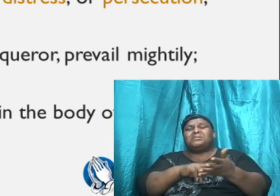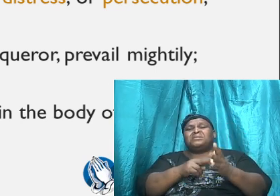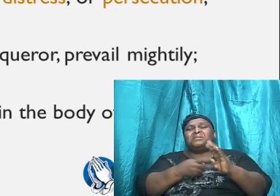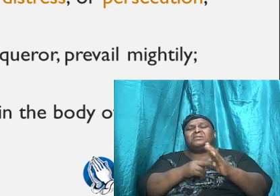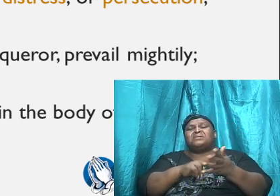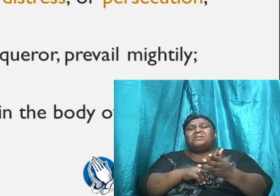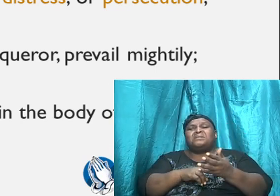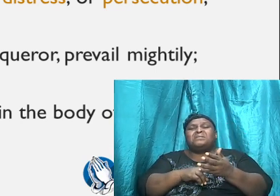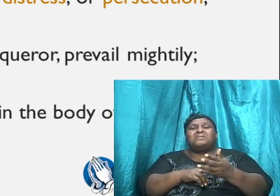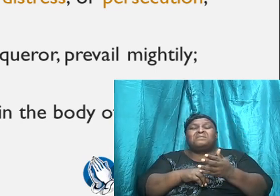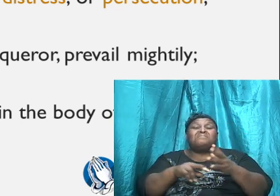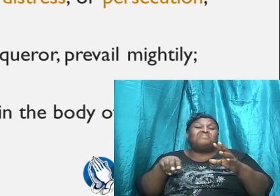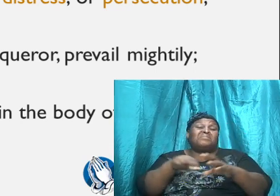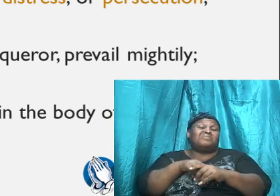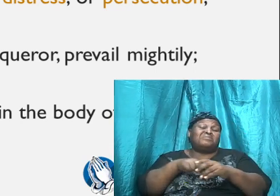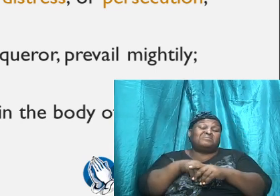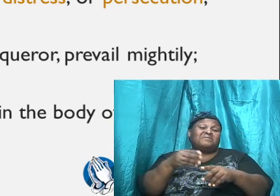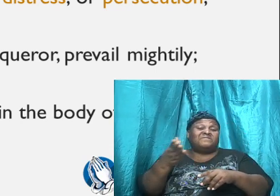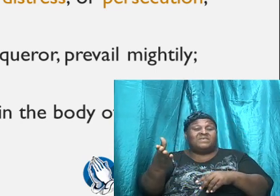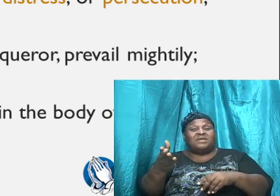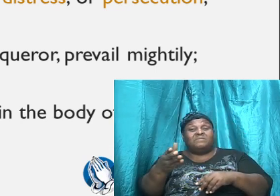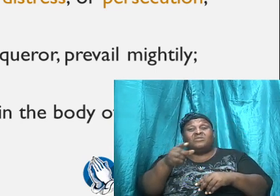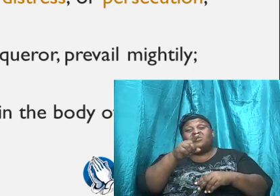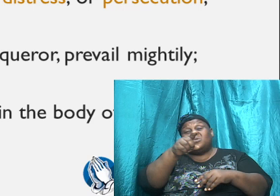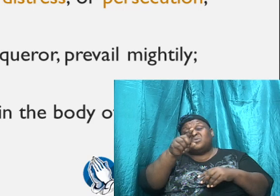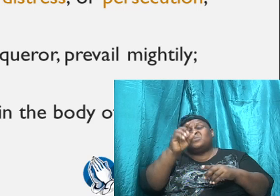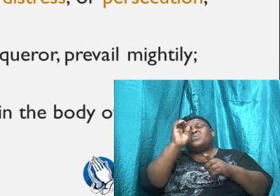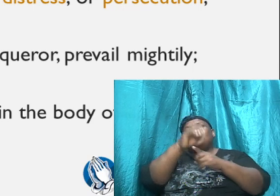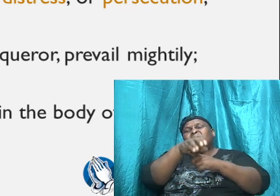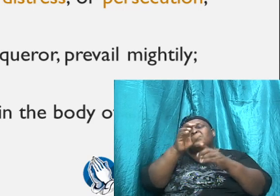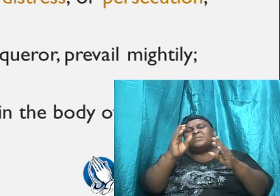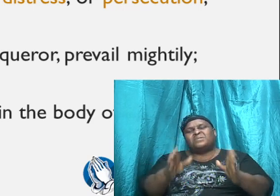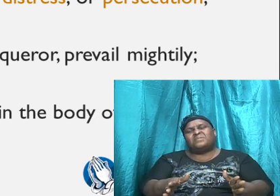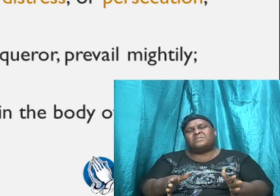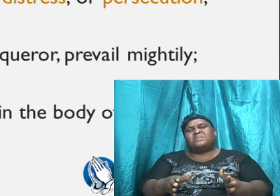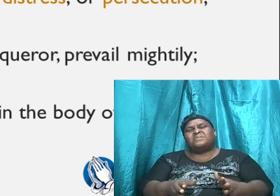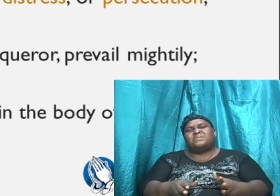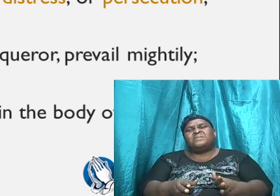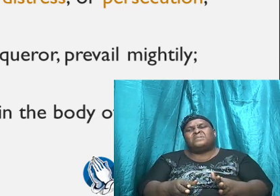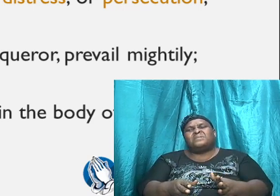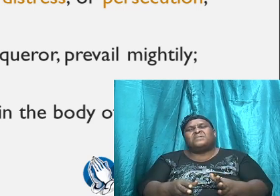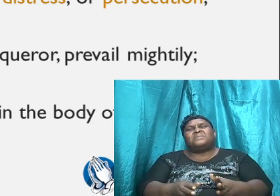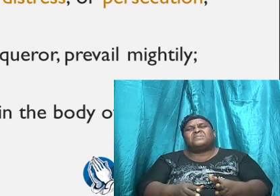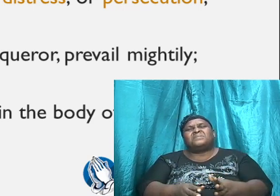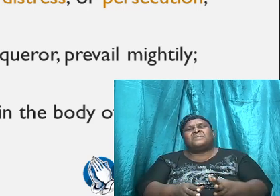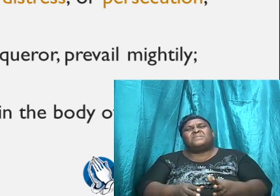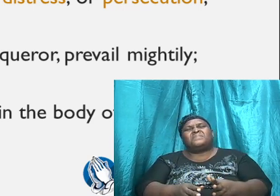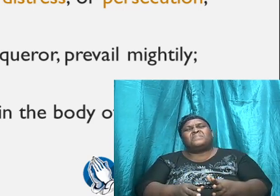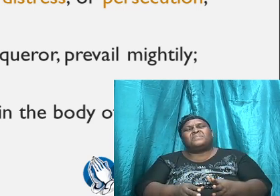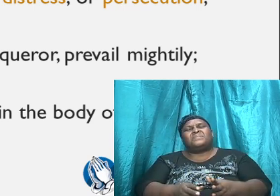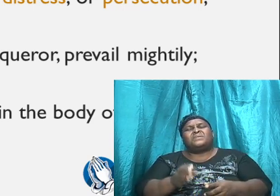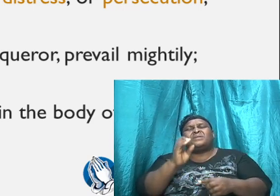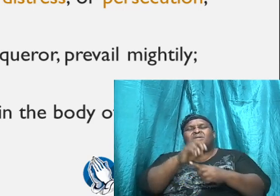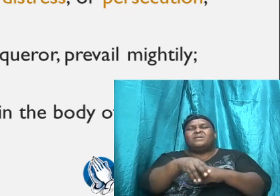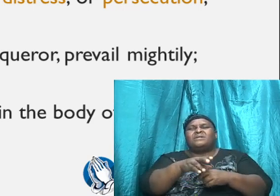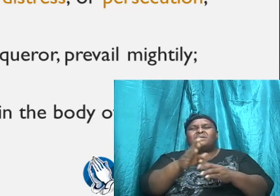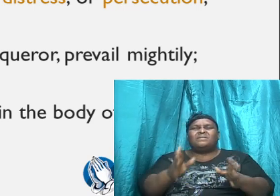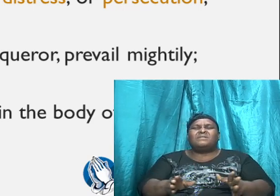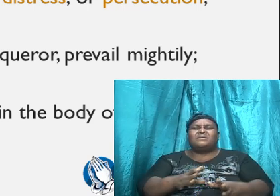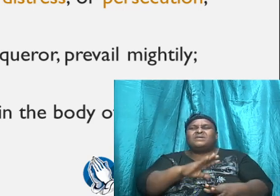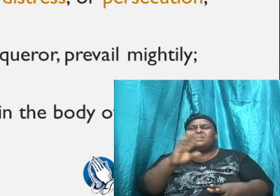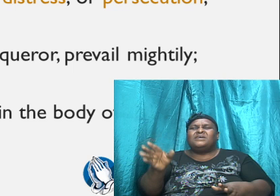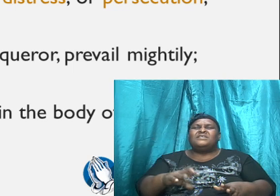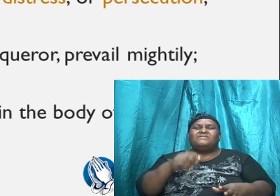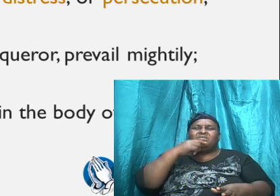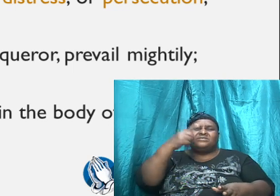both of those, you could say that you conquered, because conquer does not tells you the magnitude of